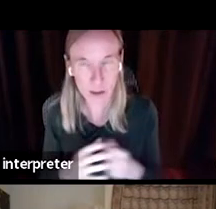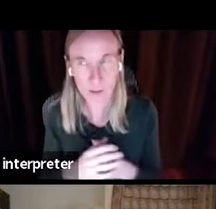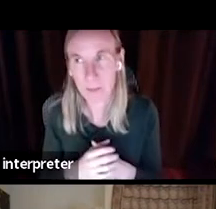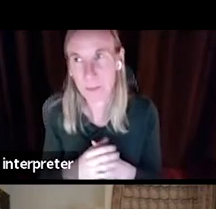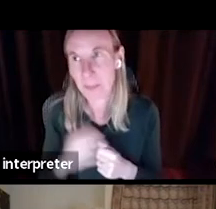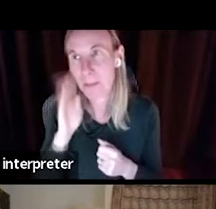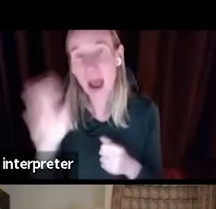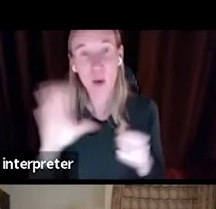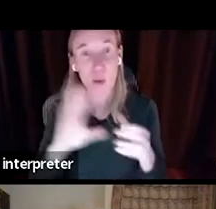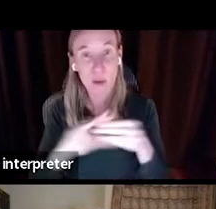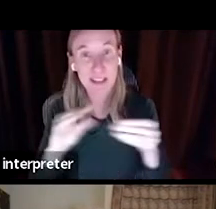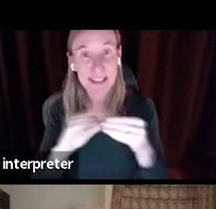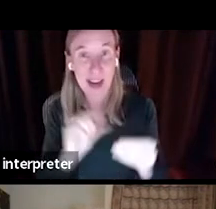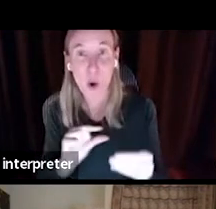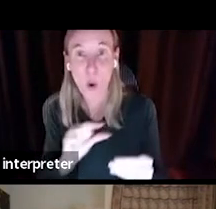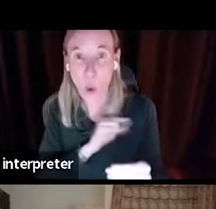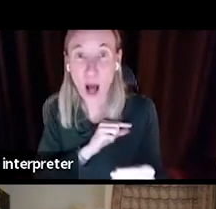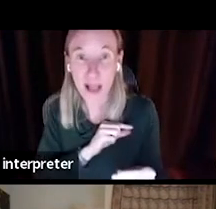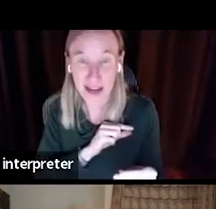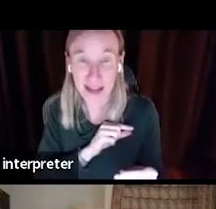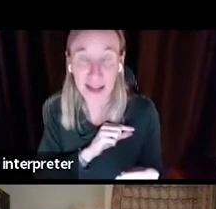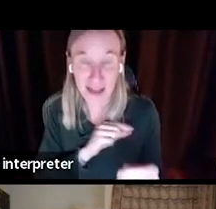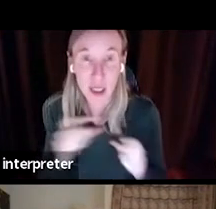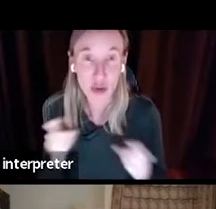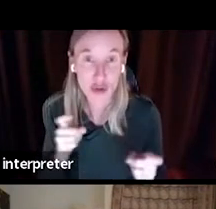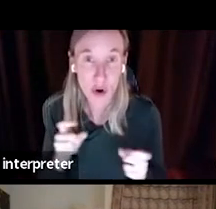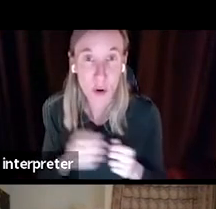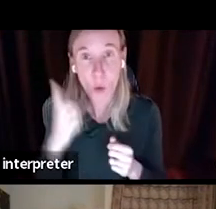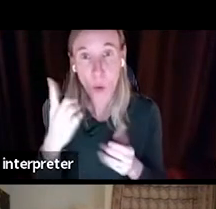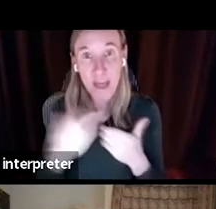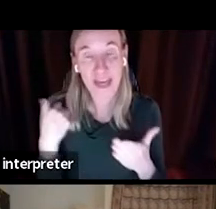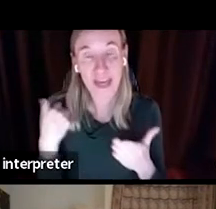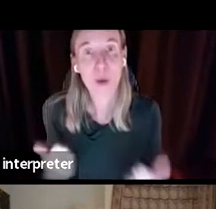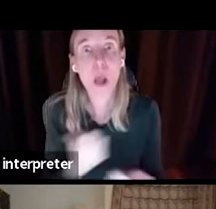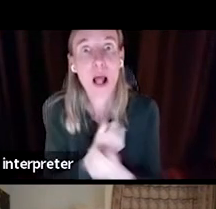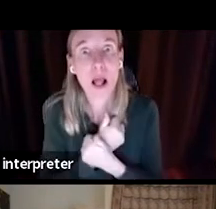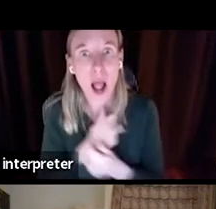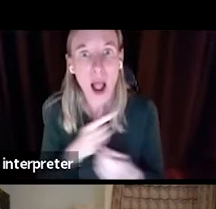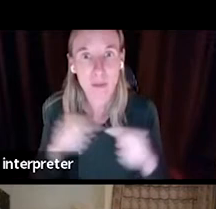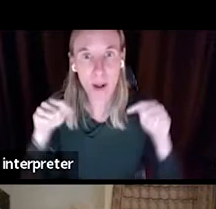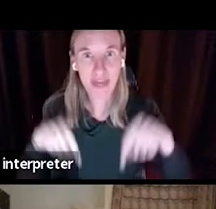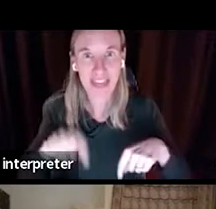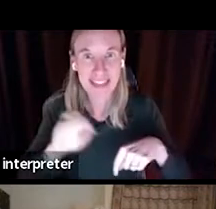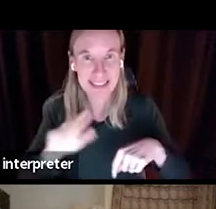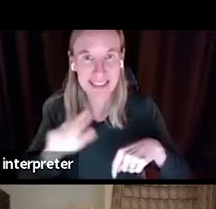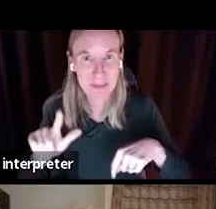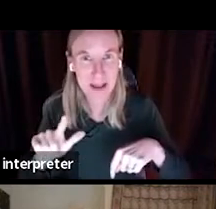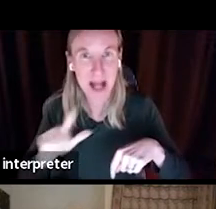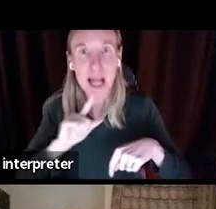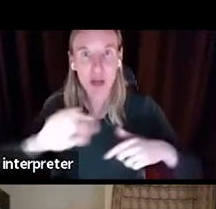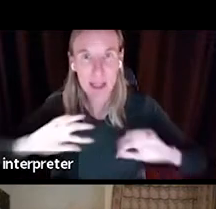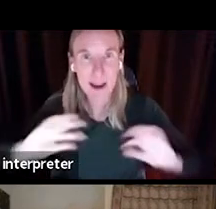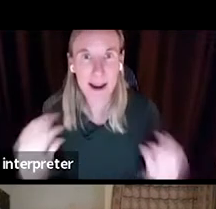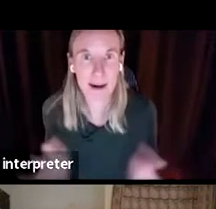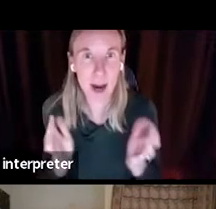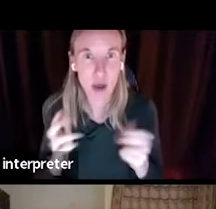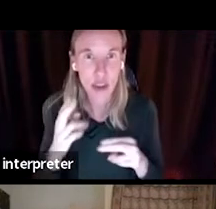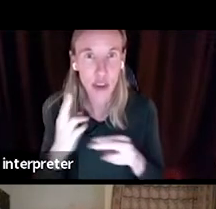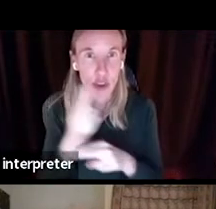say a bit about quality control. First all, one of the things that we really love about this bill is that it encourages using